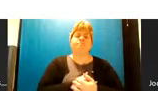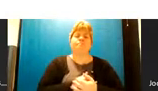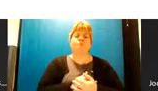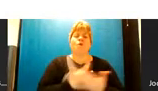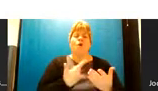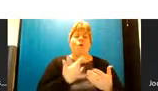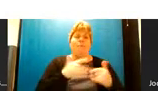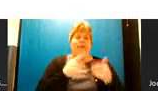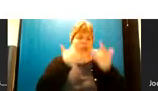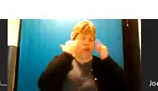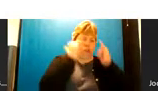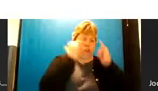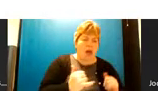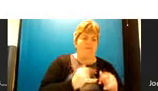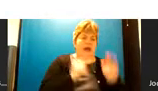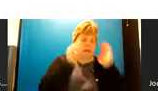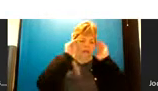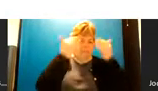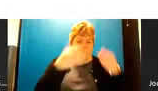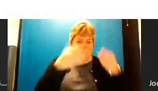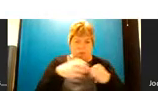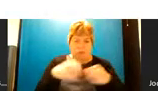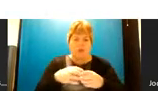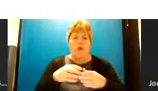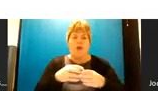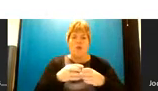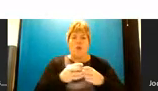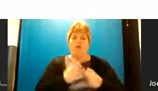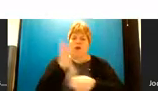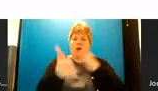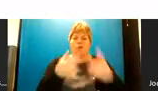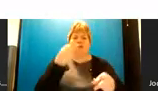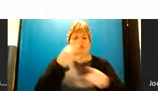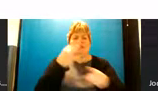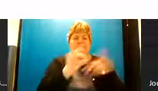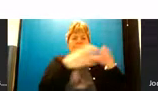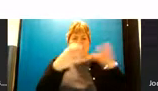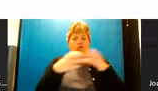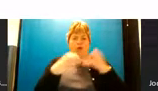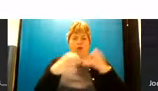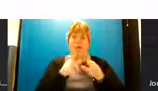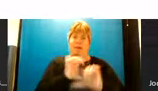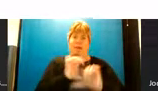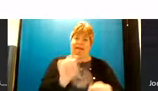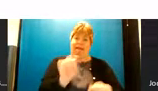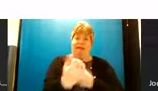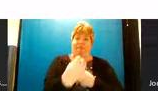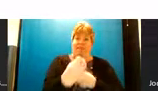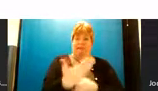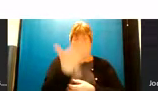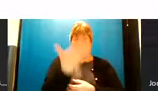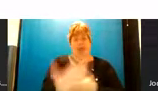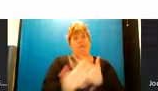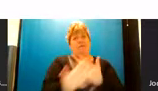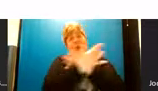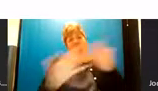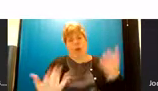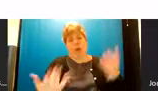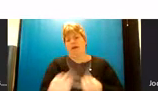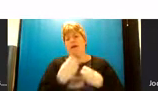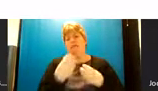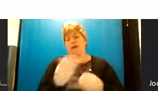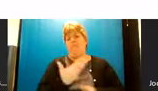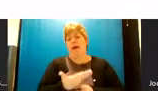surveys focus groups that such we've attended specific groups and i just wanted to share some of the feedback that we've had we've had an awful lot of feedback but